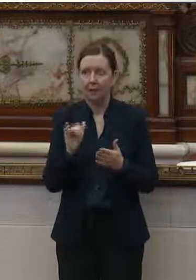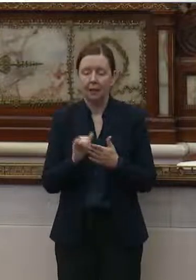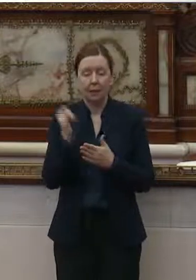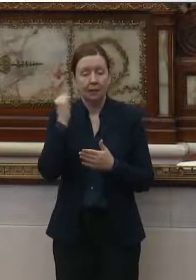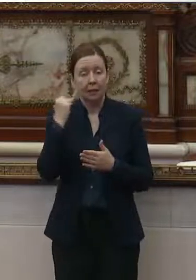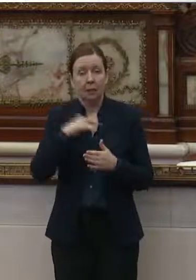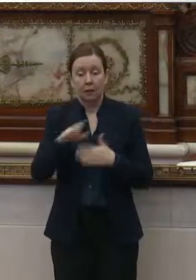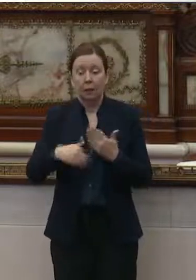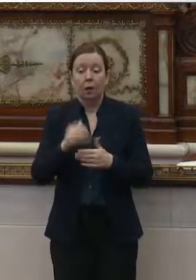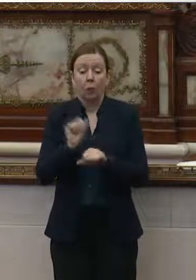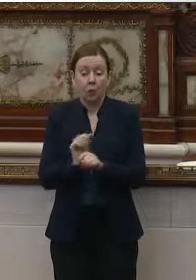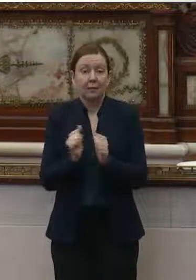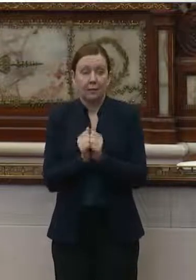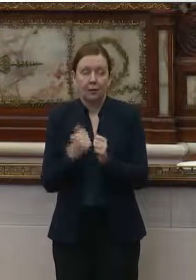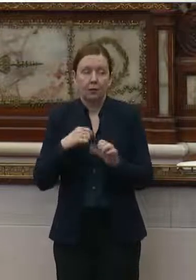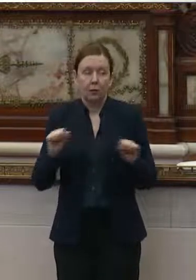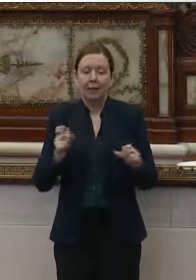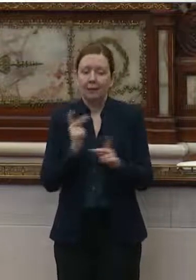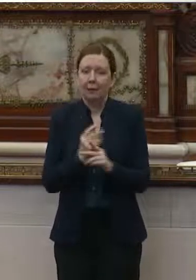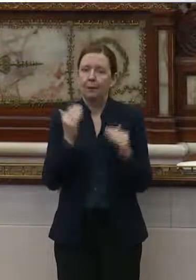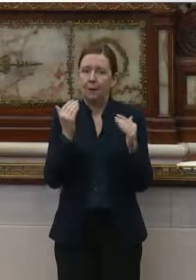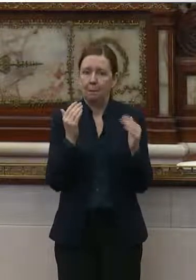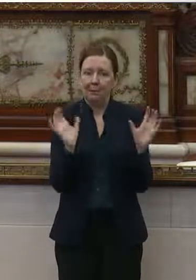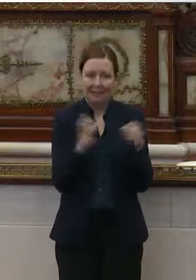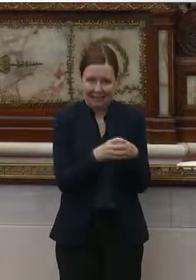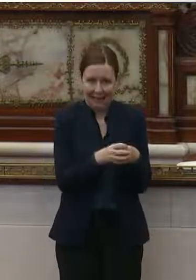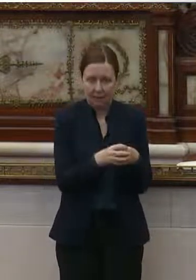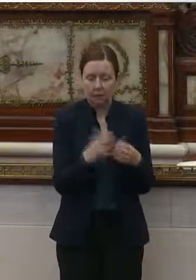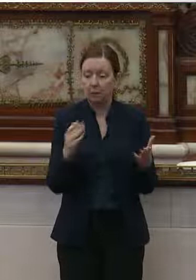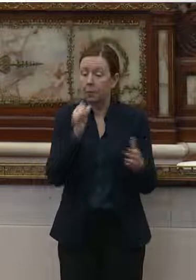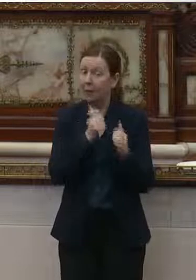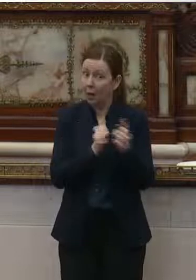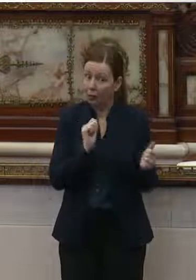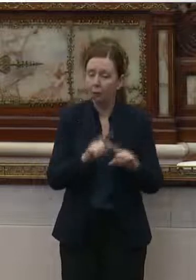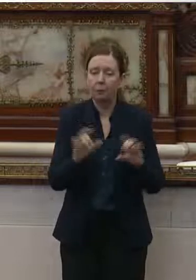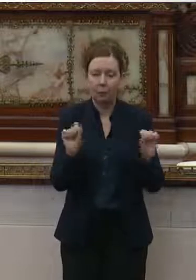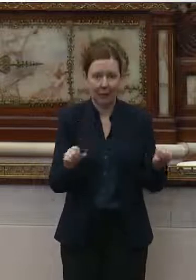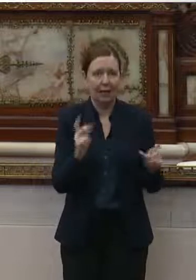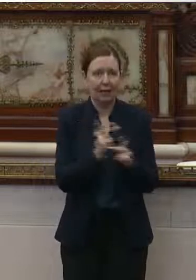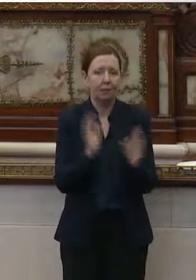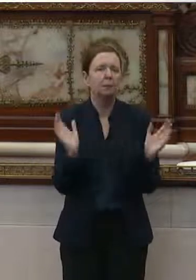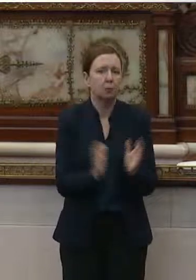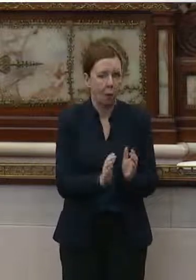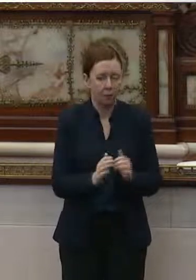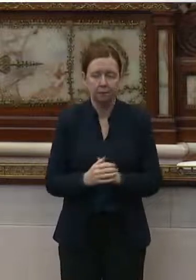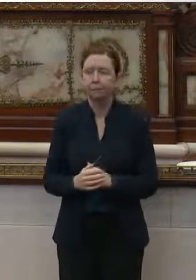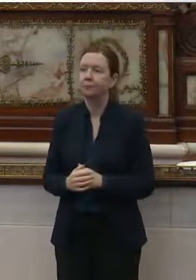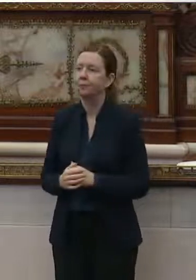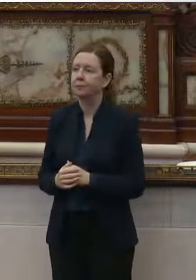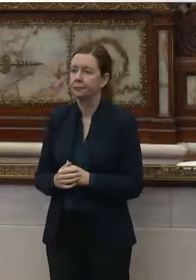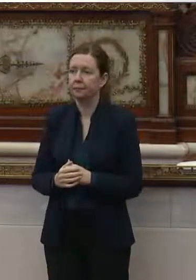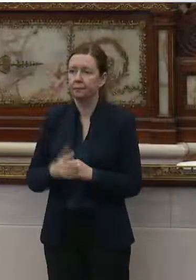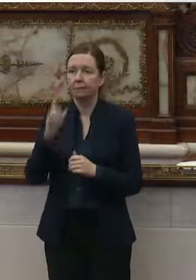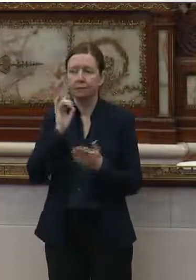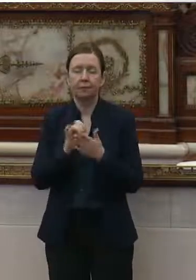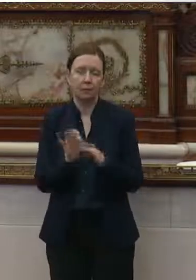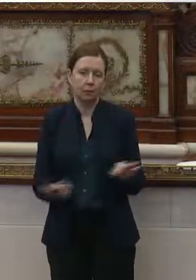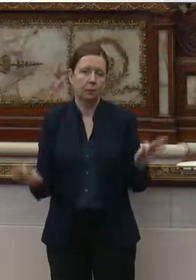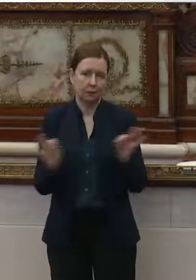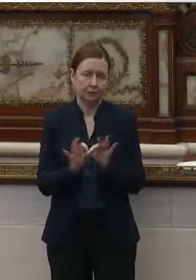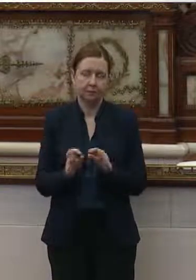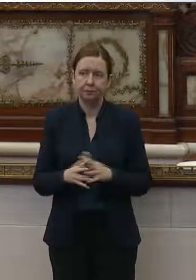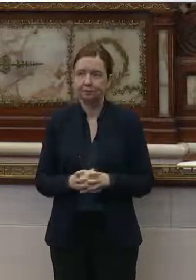together, we can keep the outbreaks contained. We may not avoid all the outbreaks, but we can keep them much smaller. So I think that's really important.